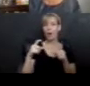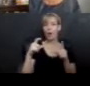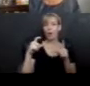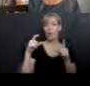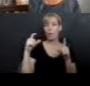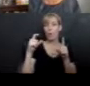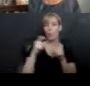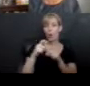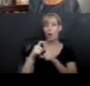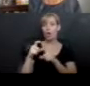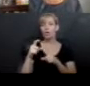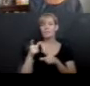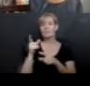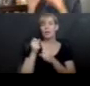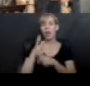a way that you need a towel,